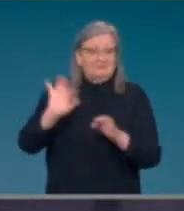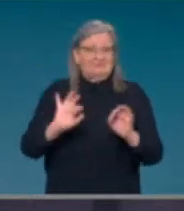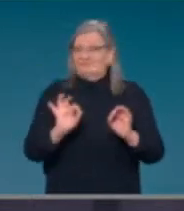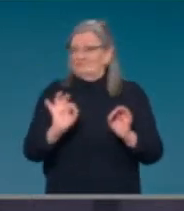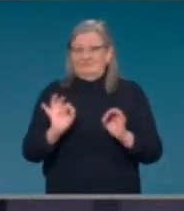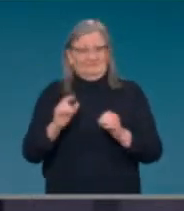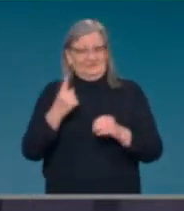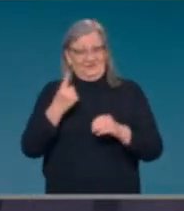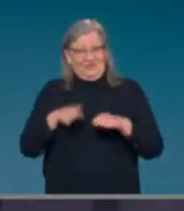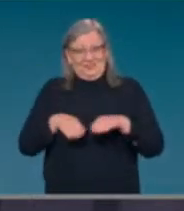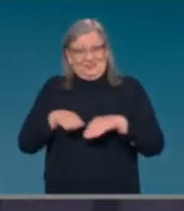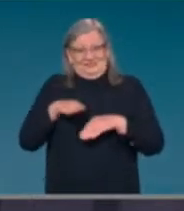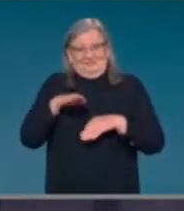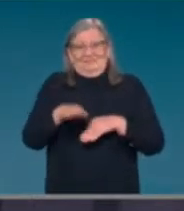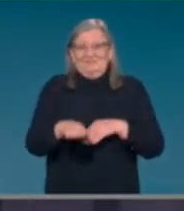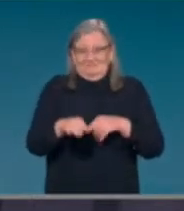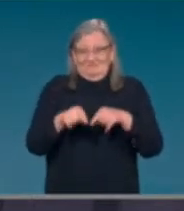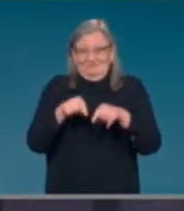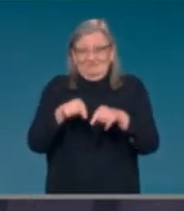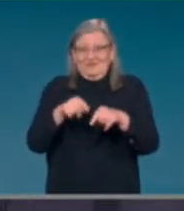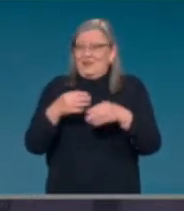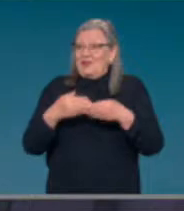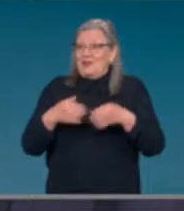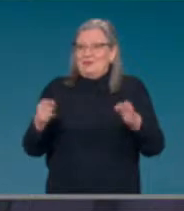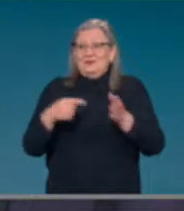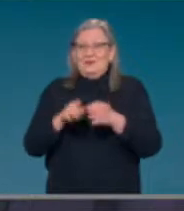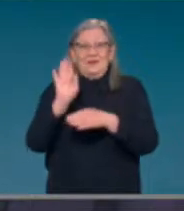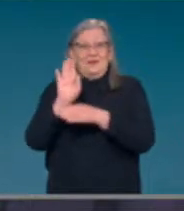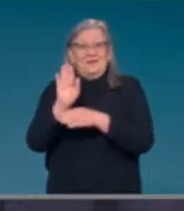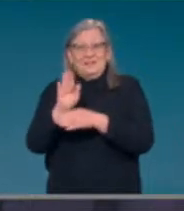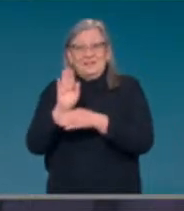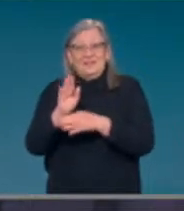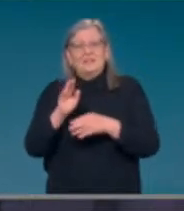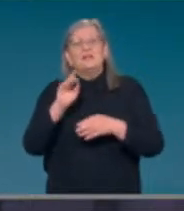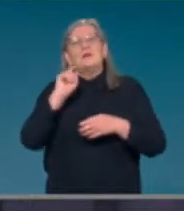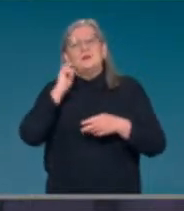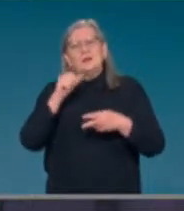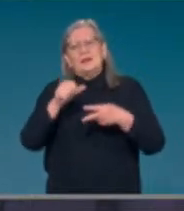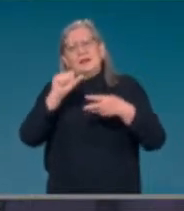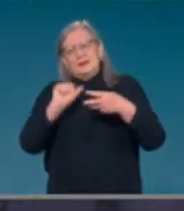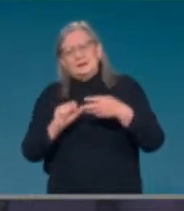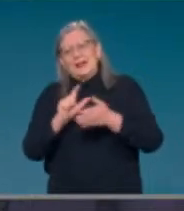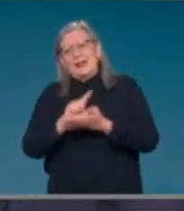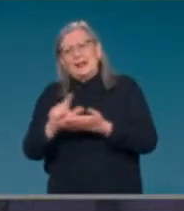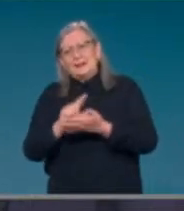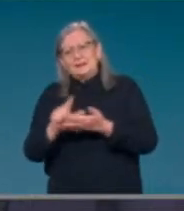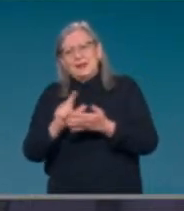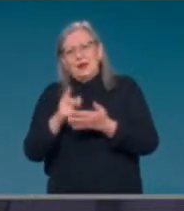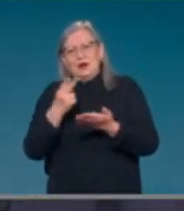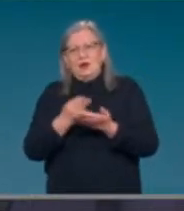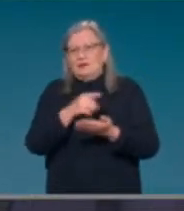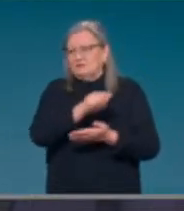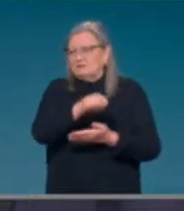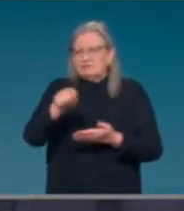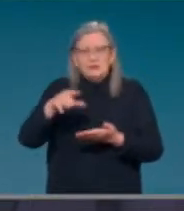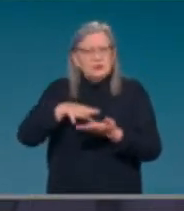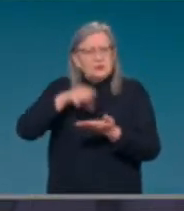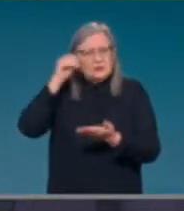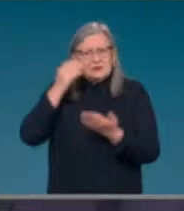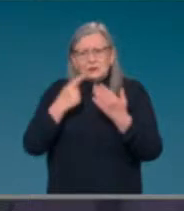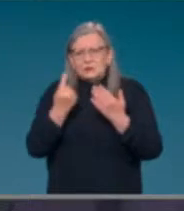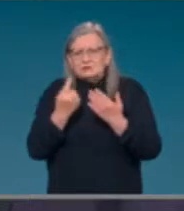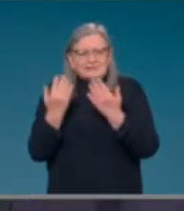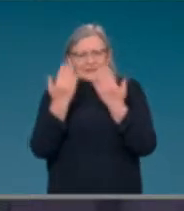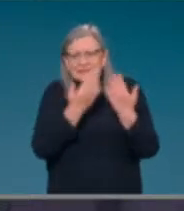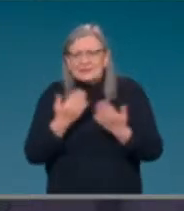Subsequently, we'll have a second stage focusing on students and critical workers. We're also